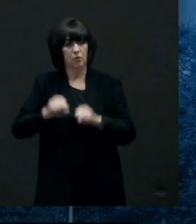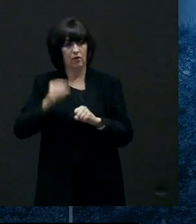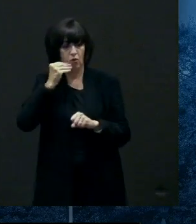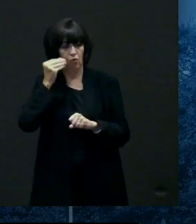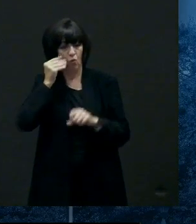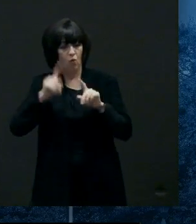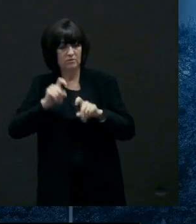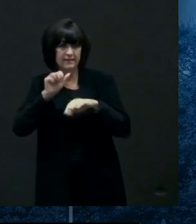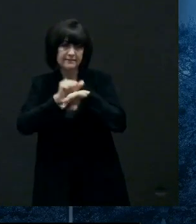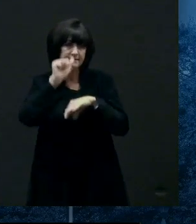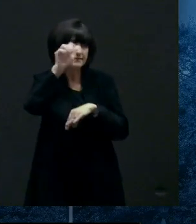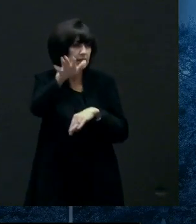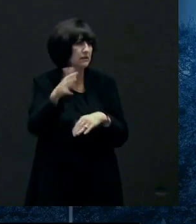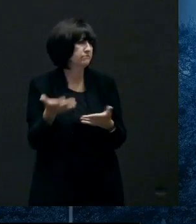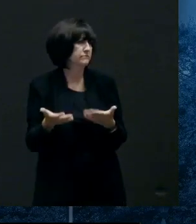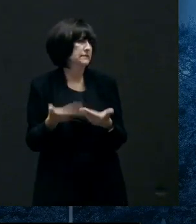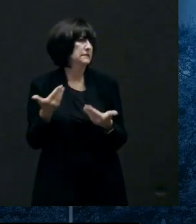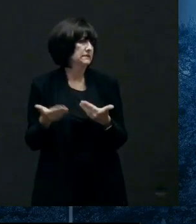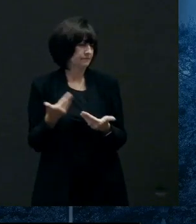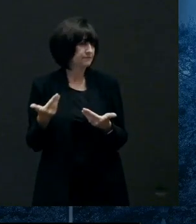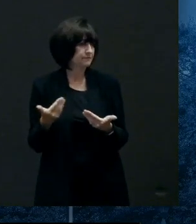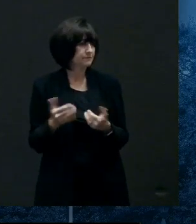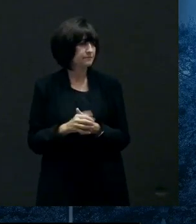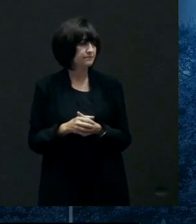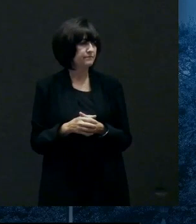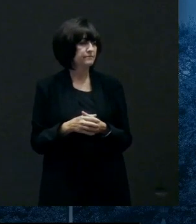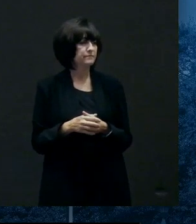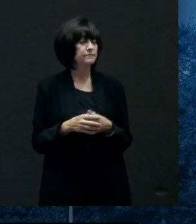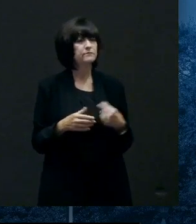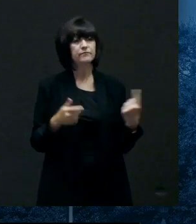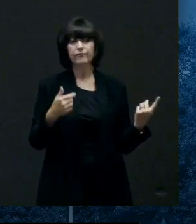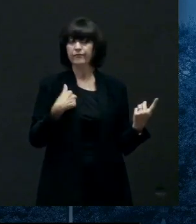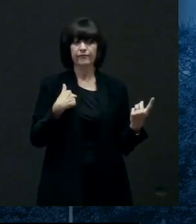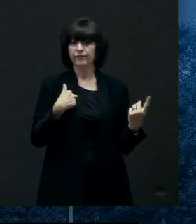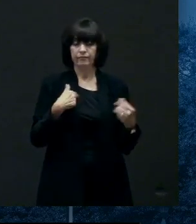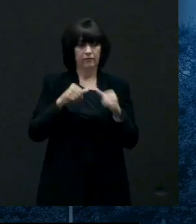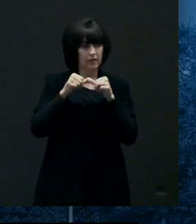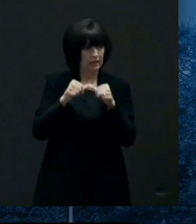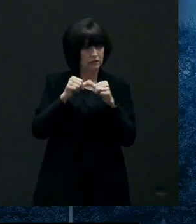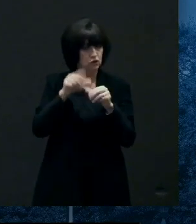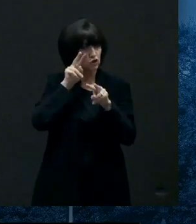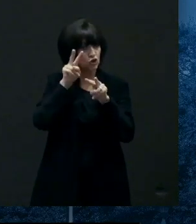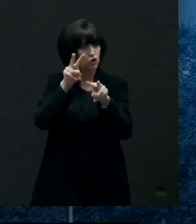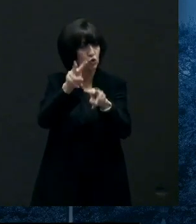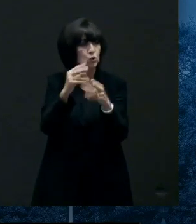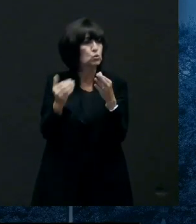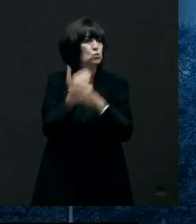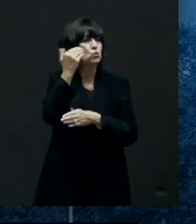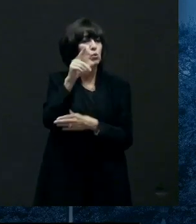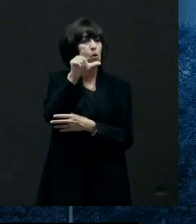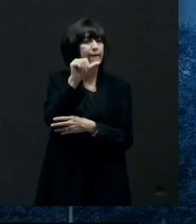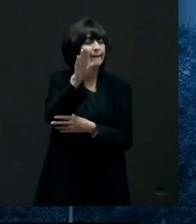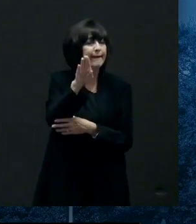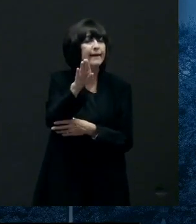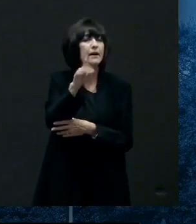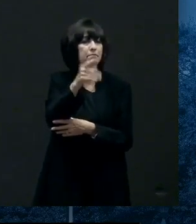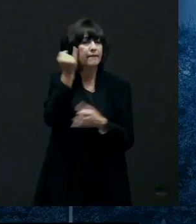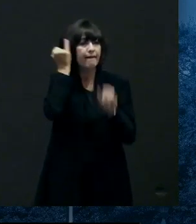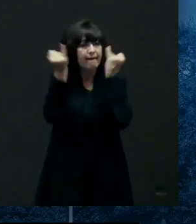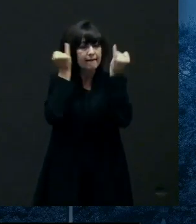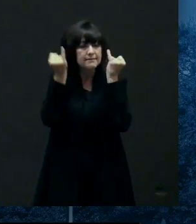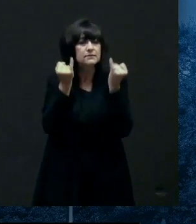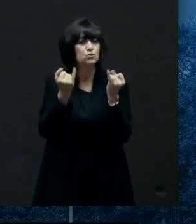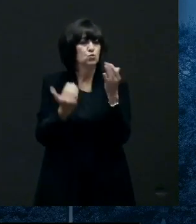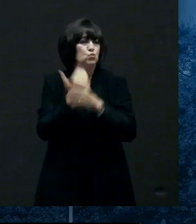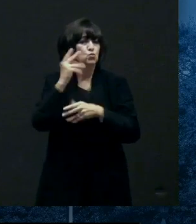and his team are up to it the only thing i would add is is that is why we keep on looking for you know new labs or new capacity um but